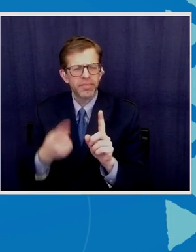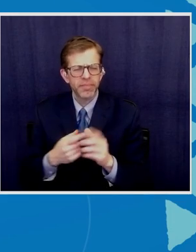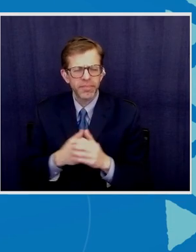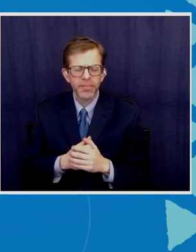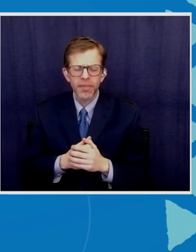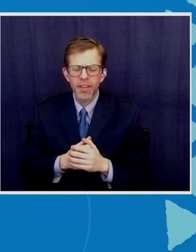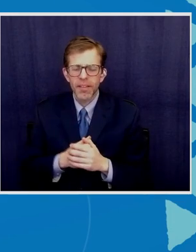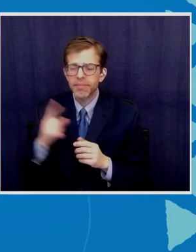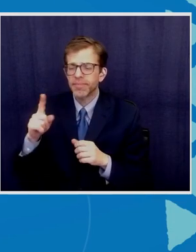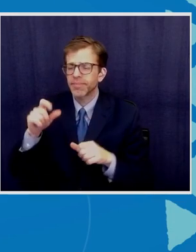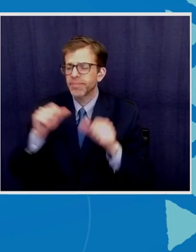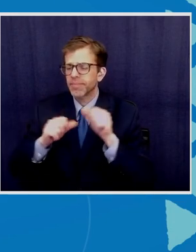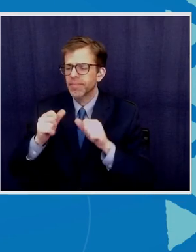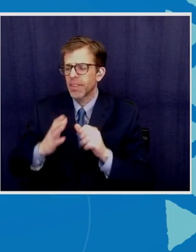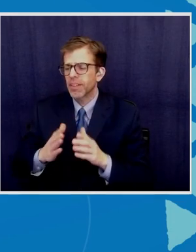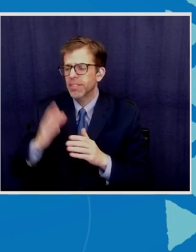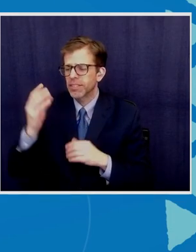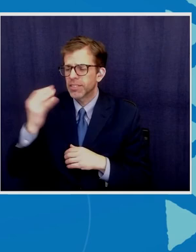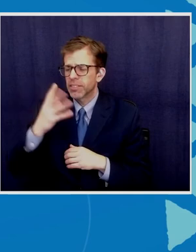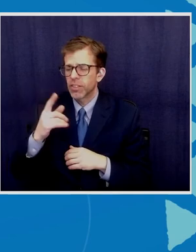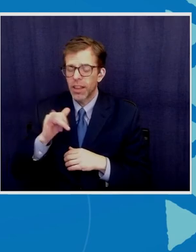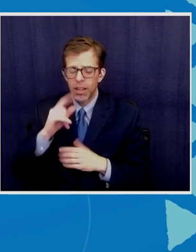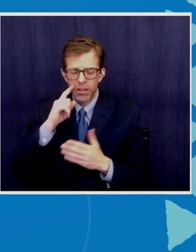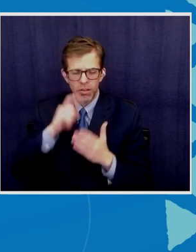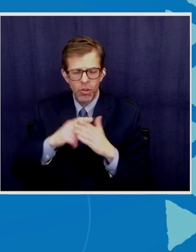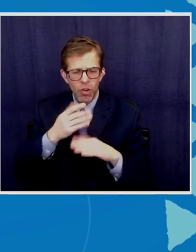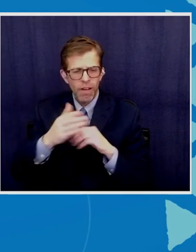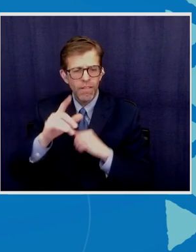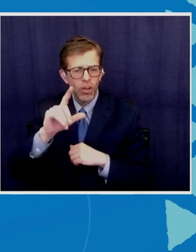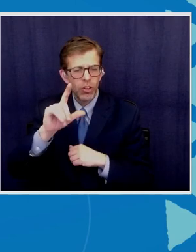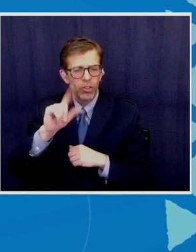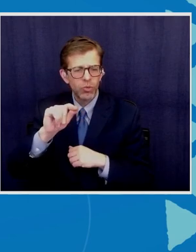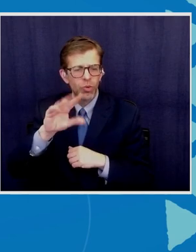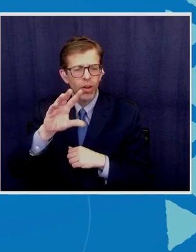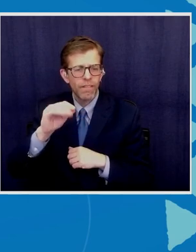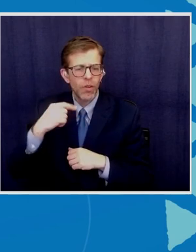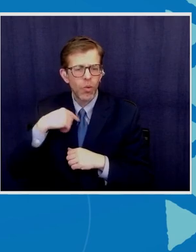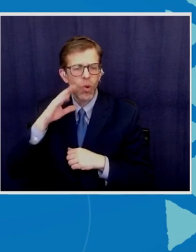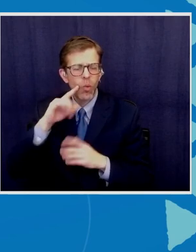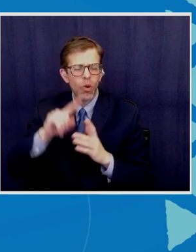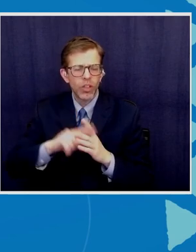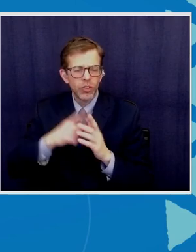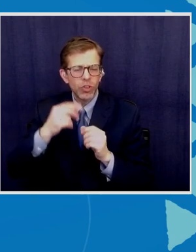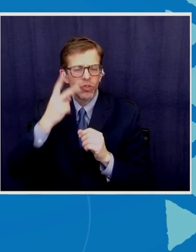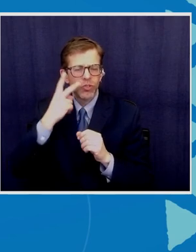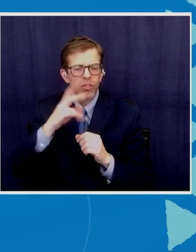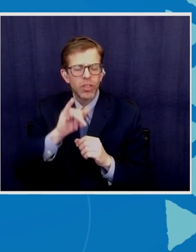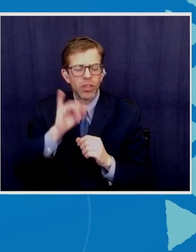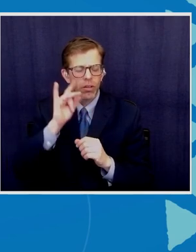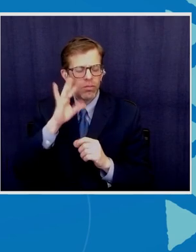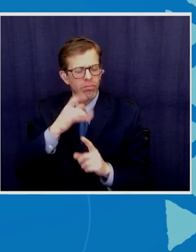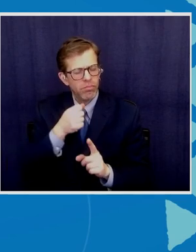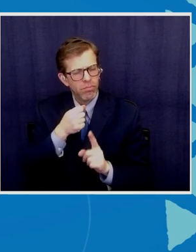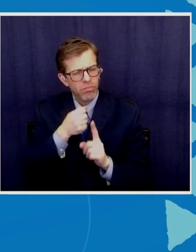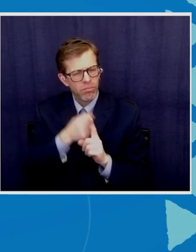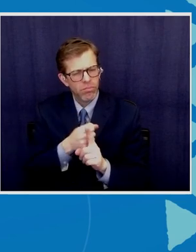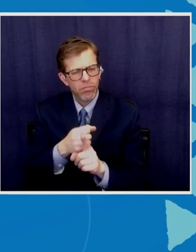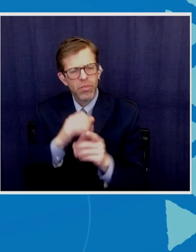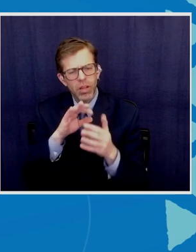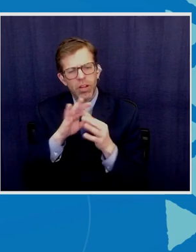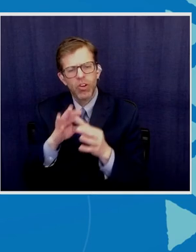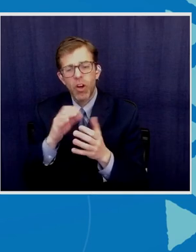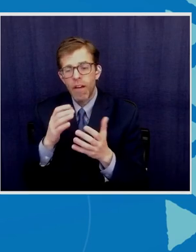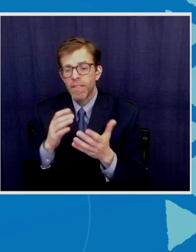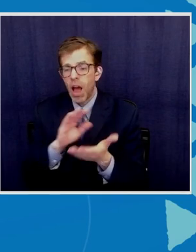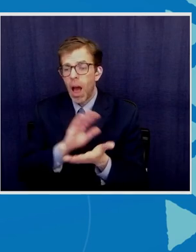us is that most notably after 2050 that we will start to see those impacts in terms of abundance and